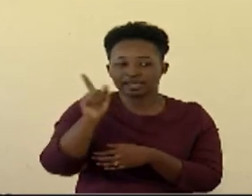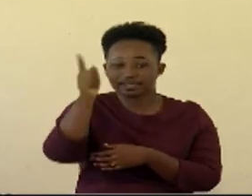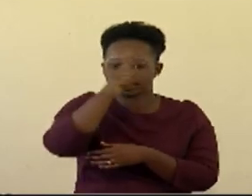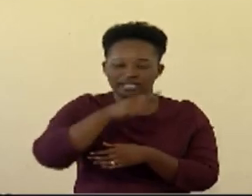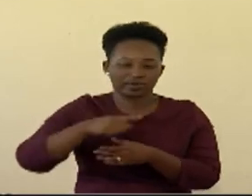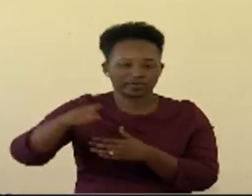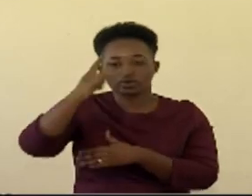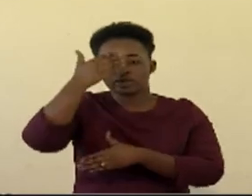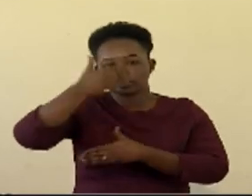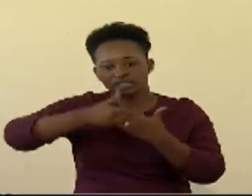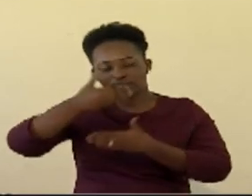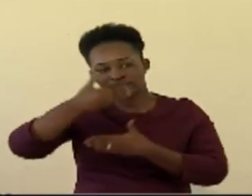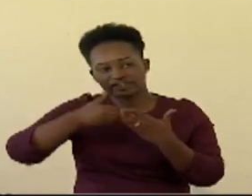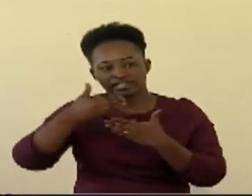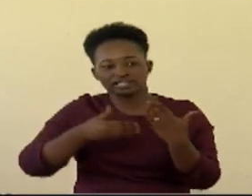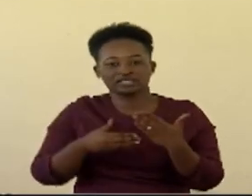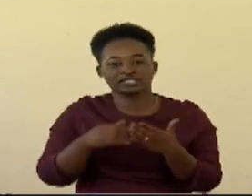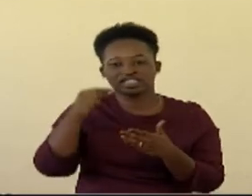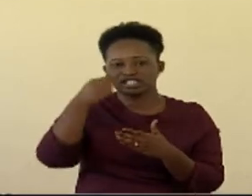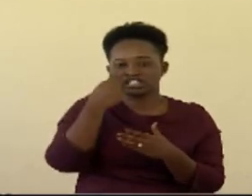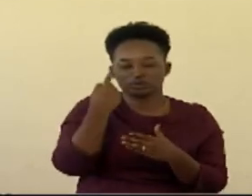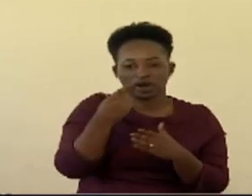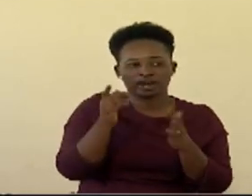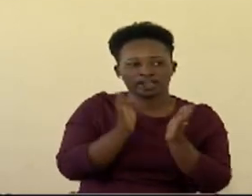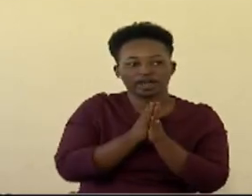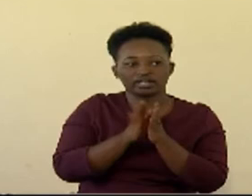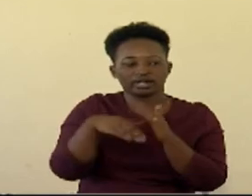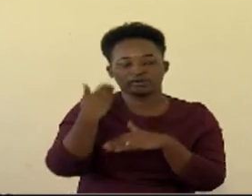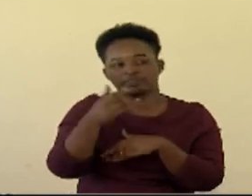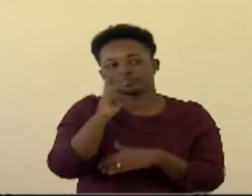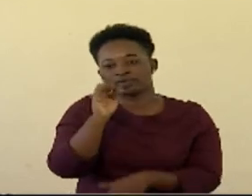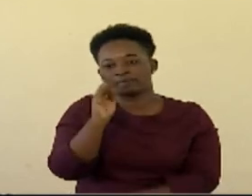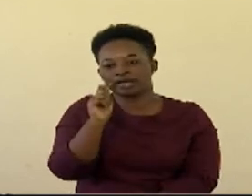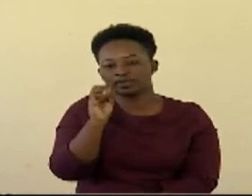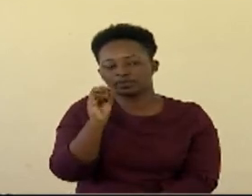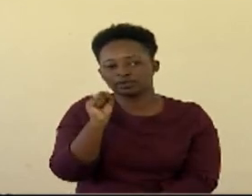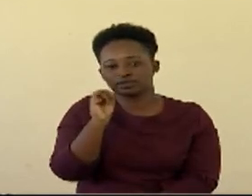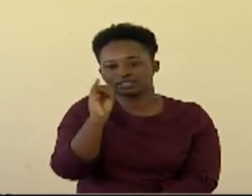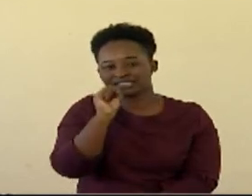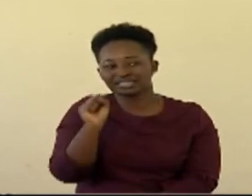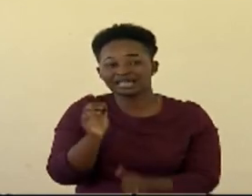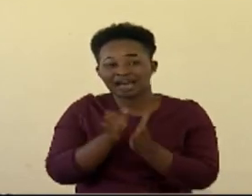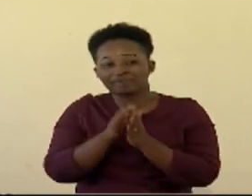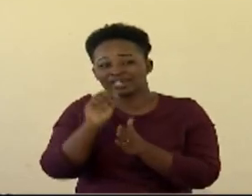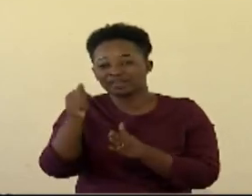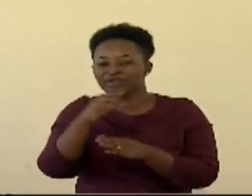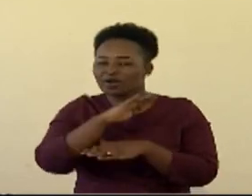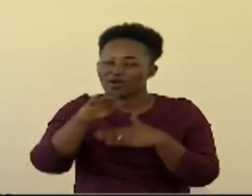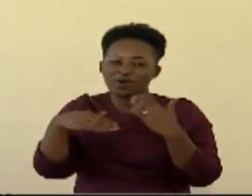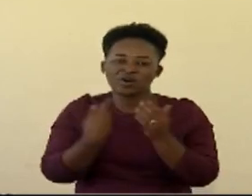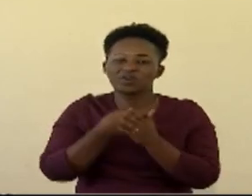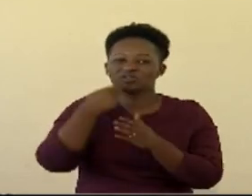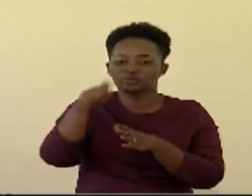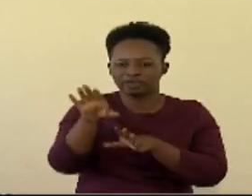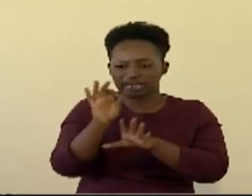Interphase, S, G, G1, and then mitosis and then cytokinesis. All those should be identifiable